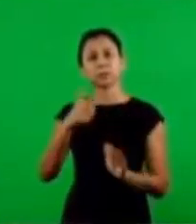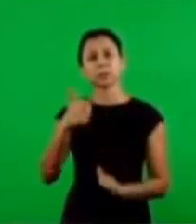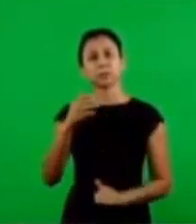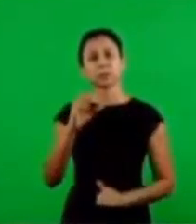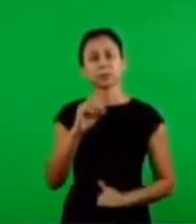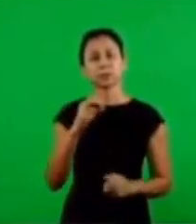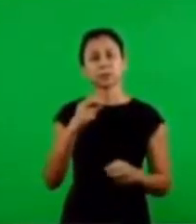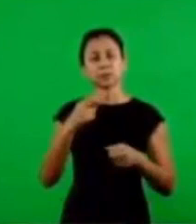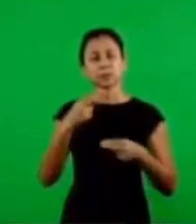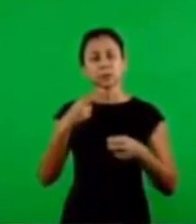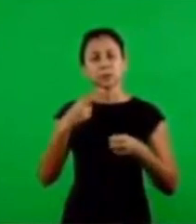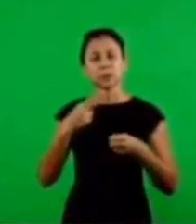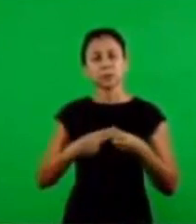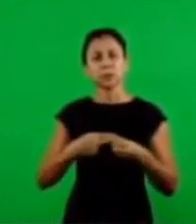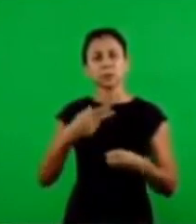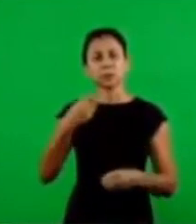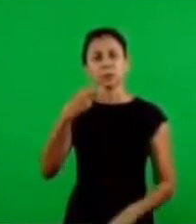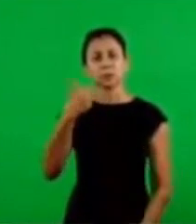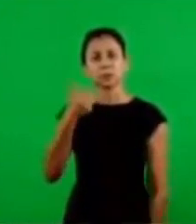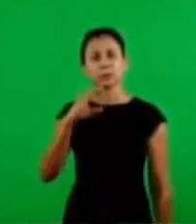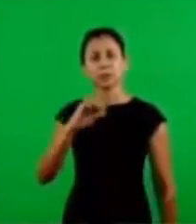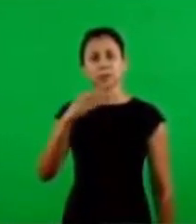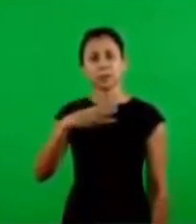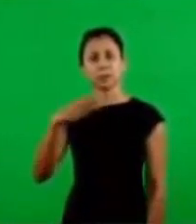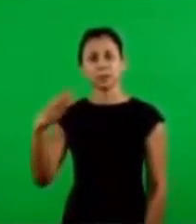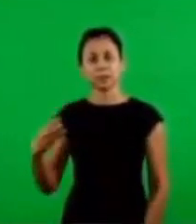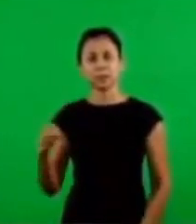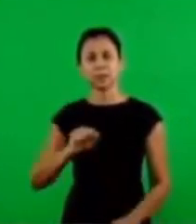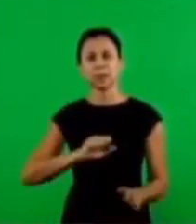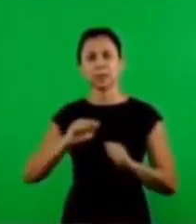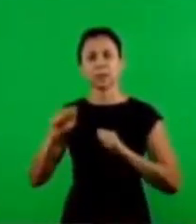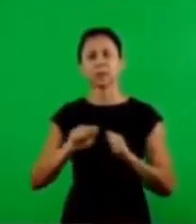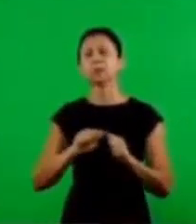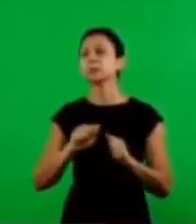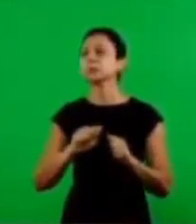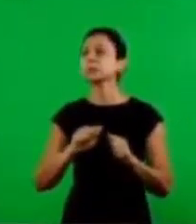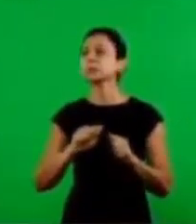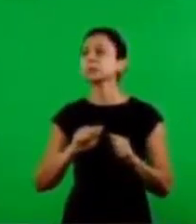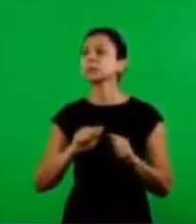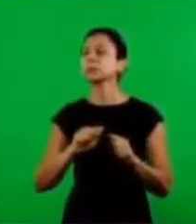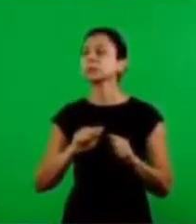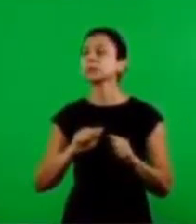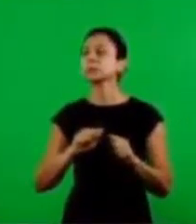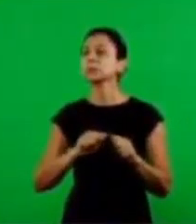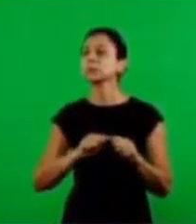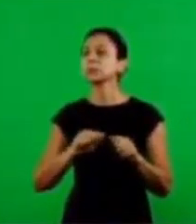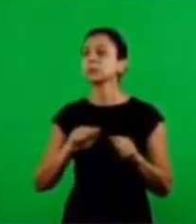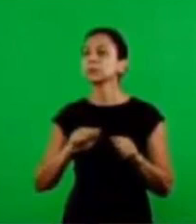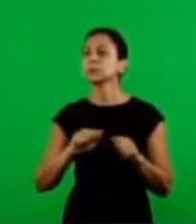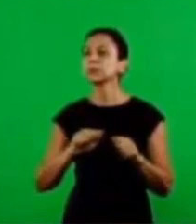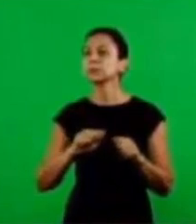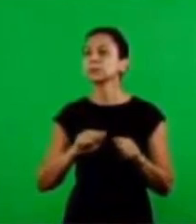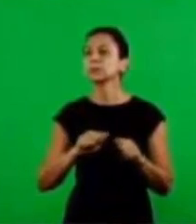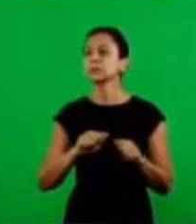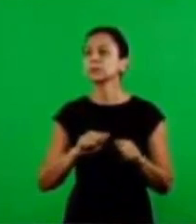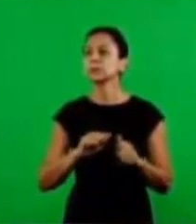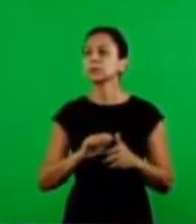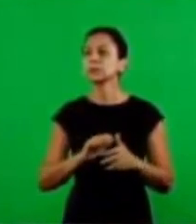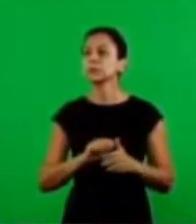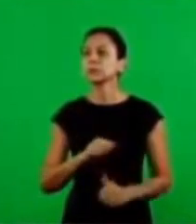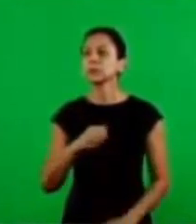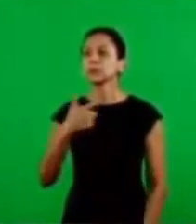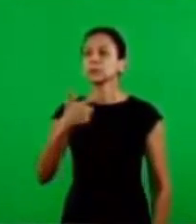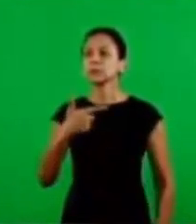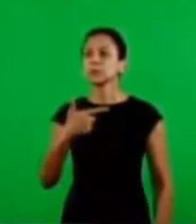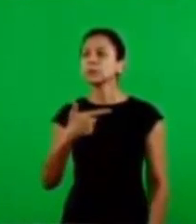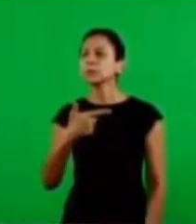10.33 and Acts 2.42 and with the doctrine of death and resurrection of